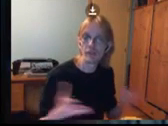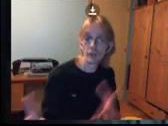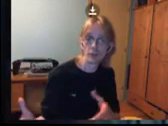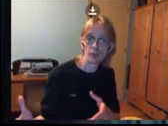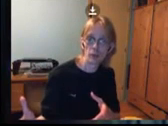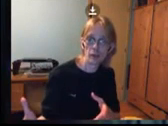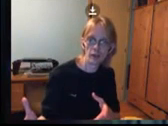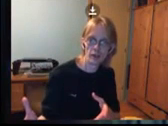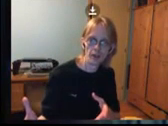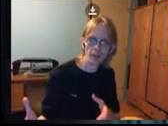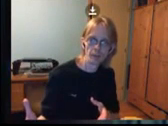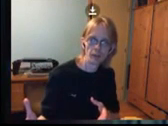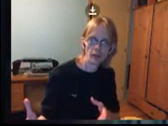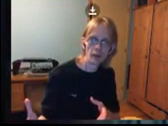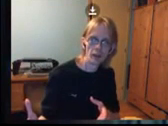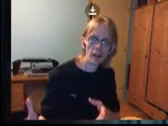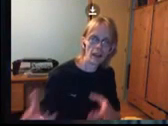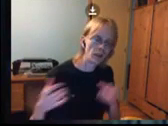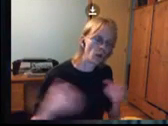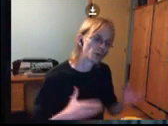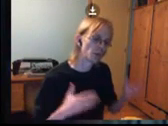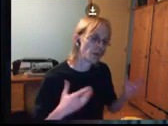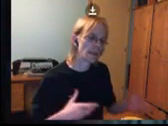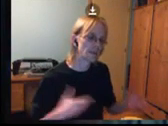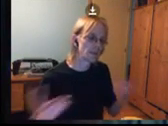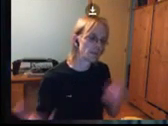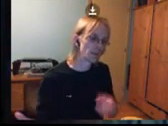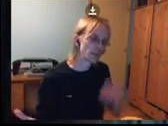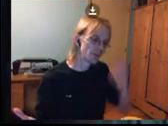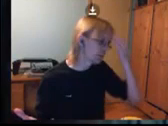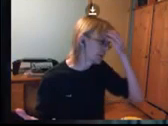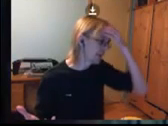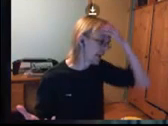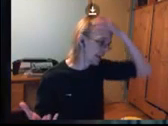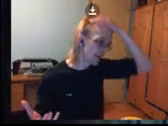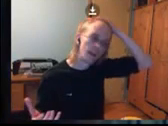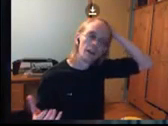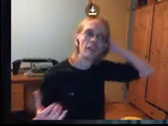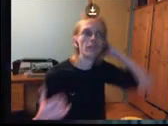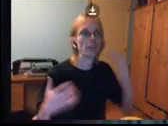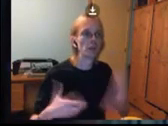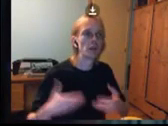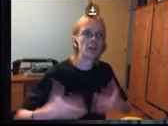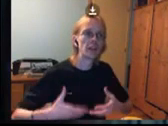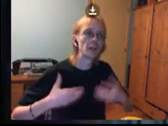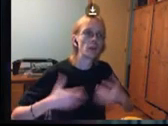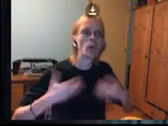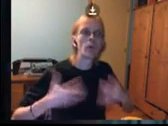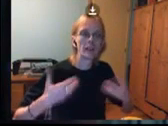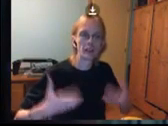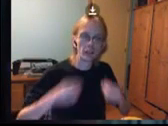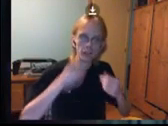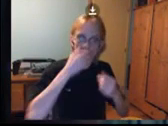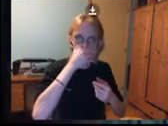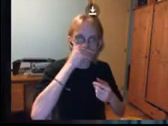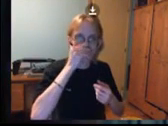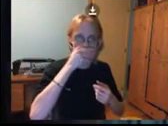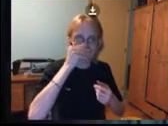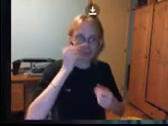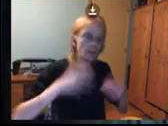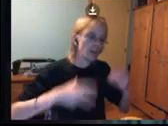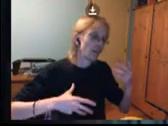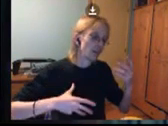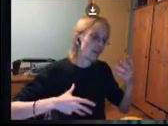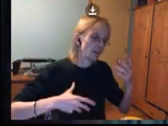of the versus player. And it also has the ability to be a visualization all by itself. So you can